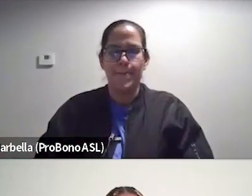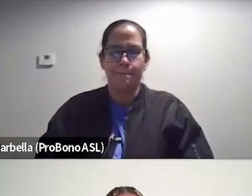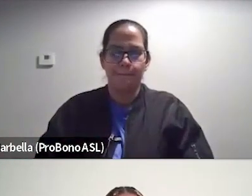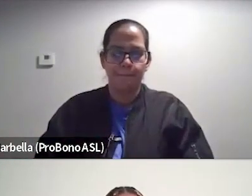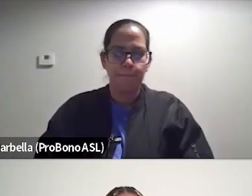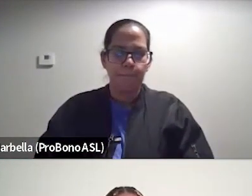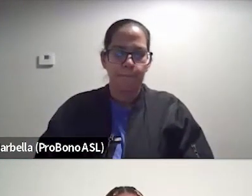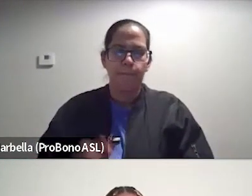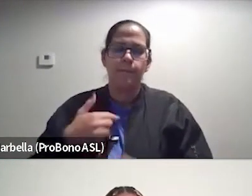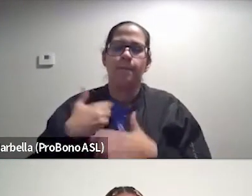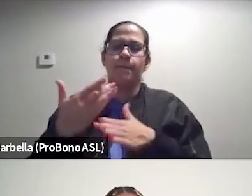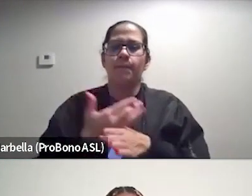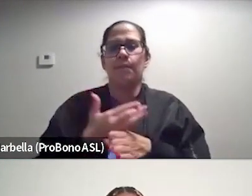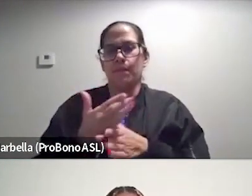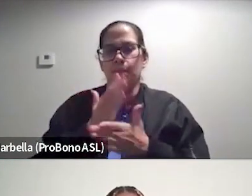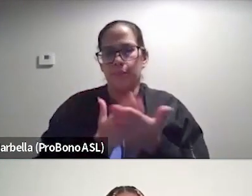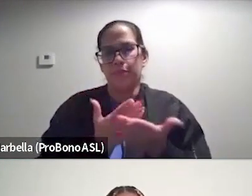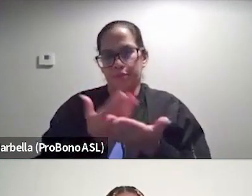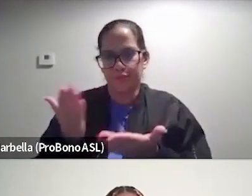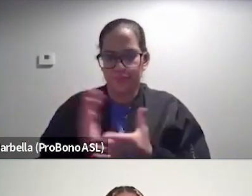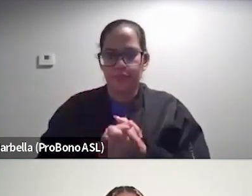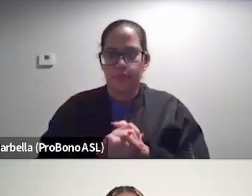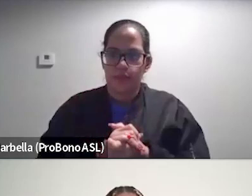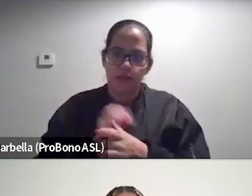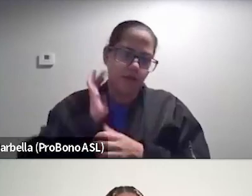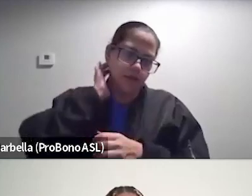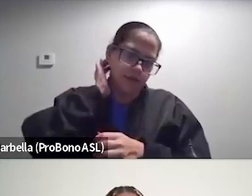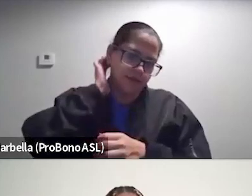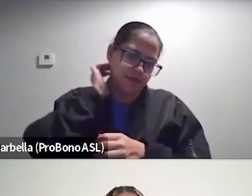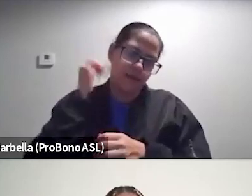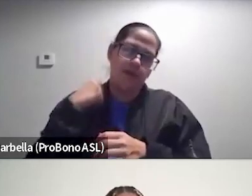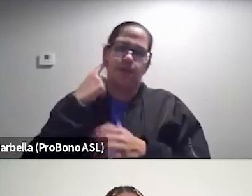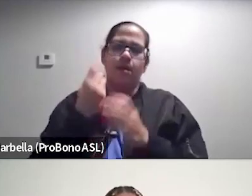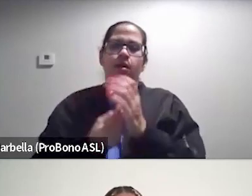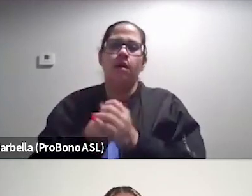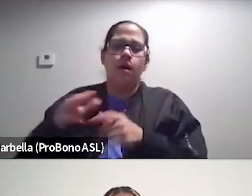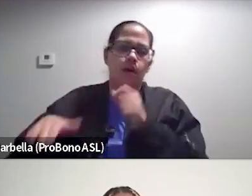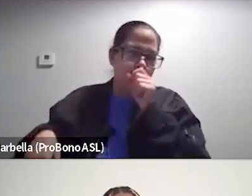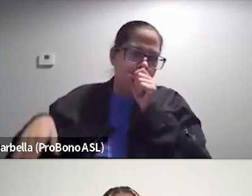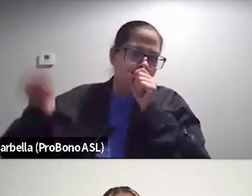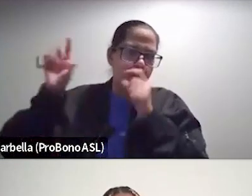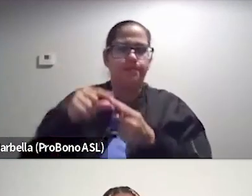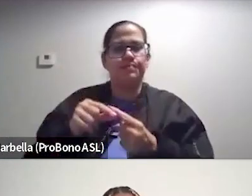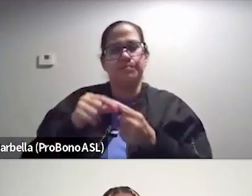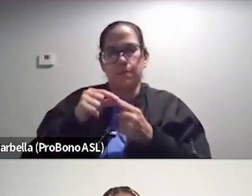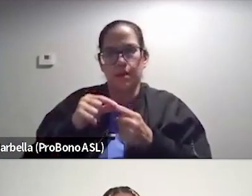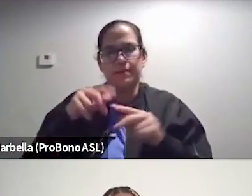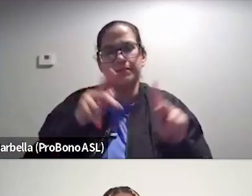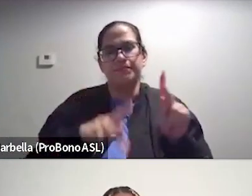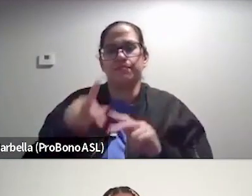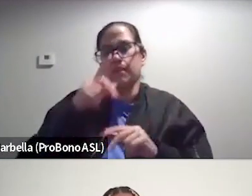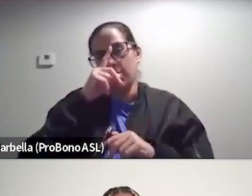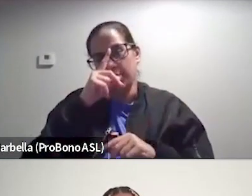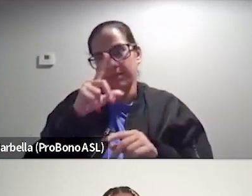I'll share some things. Um, I think growing up, especially folks in, in, um,